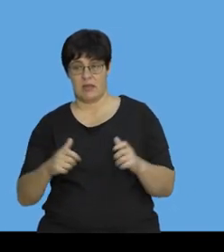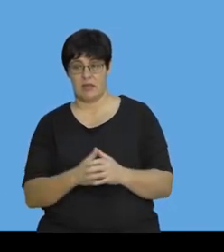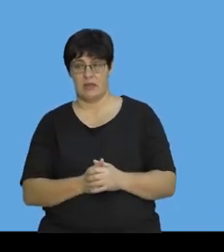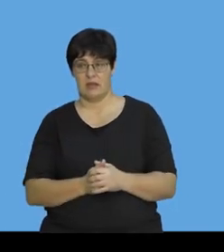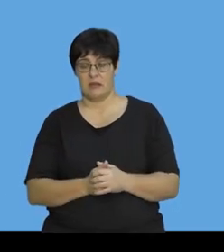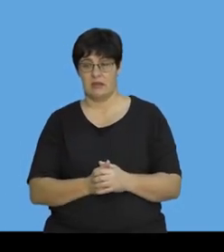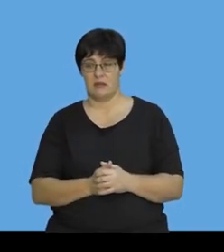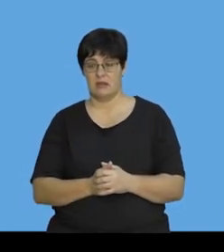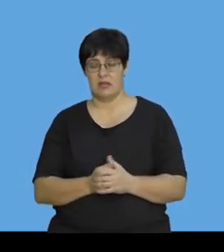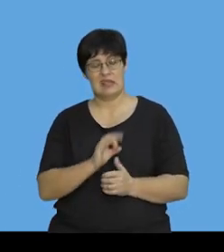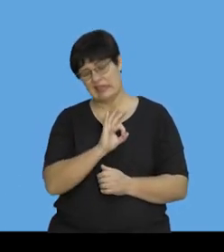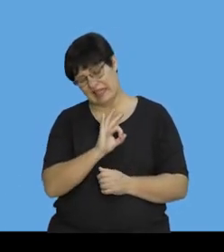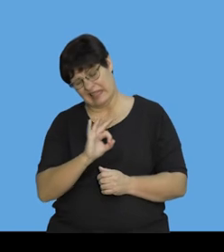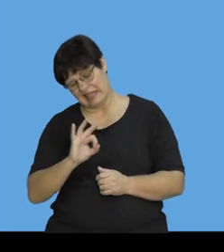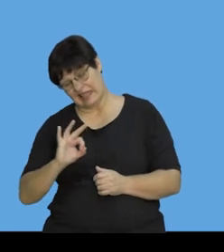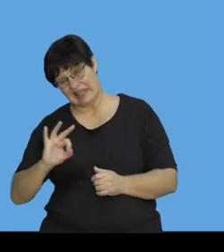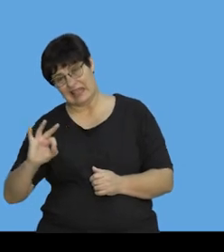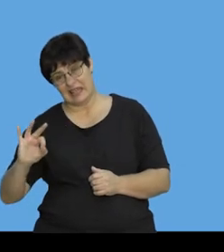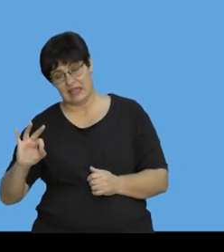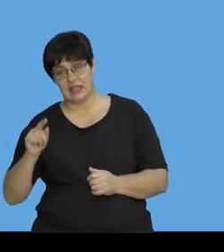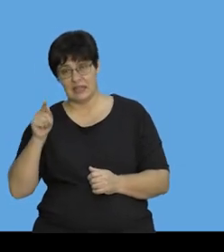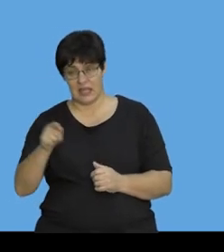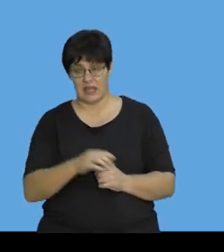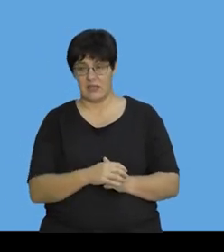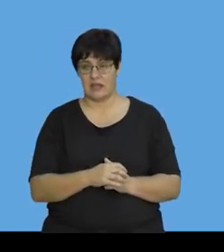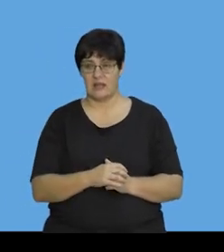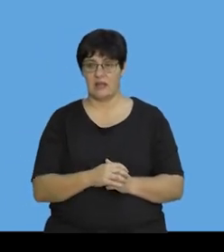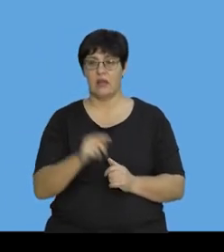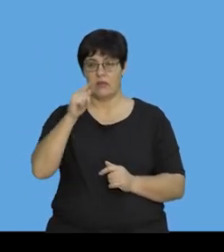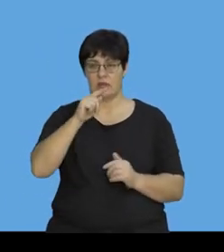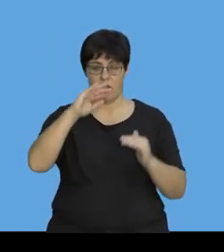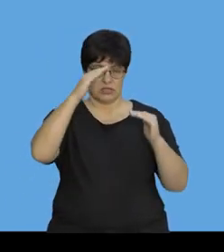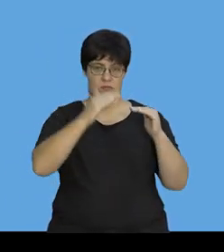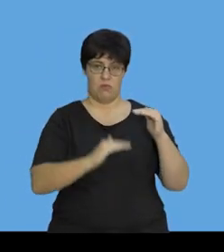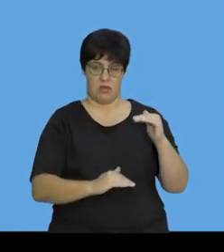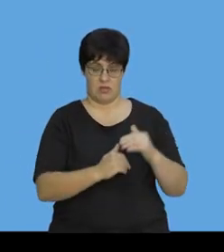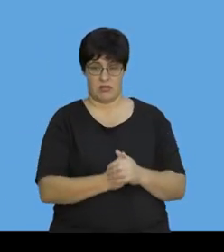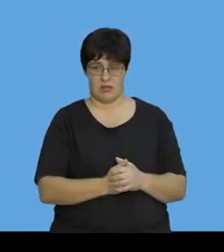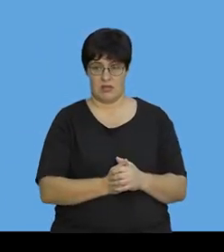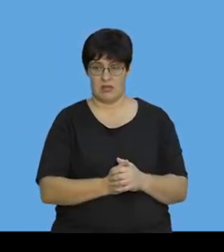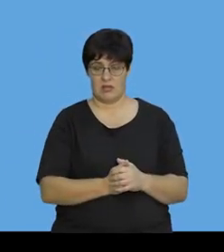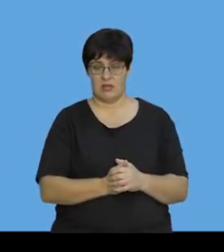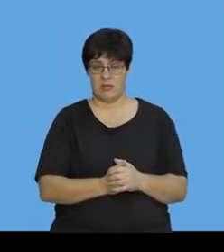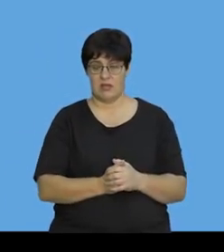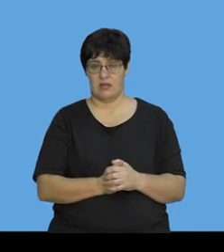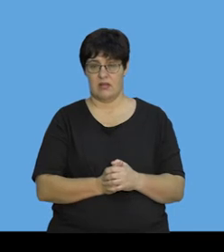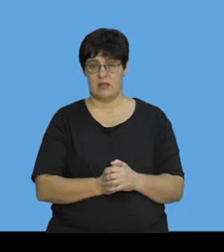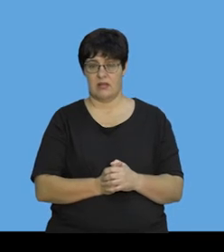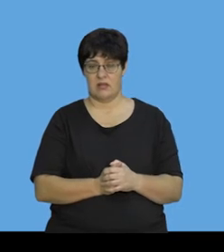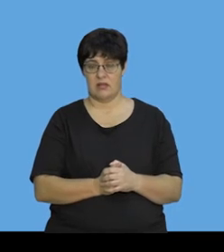bigger and bigger and bigger. If I put 3,3,3,3,3 in that one, this number will start to get smaller.